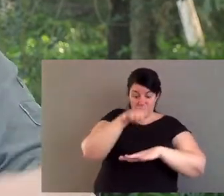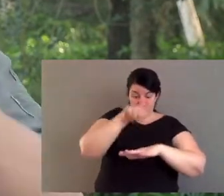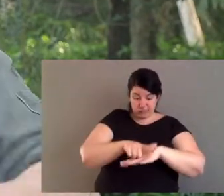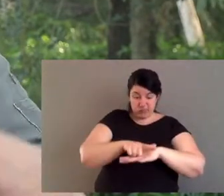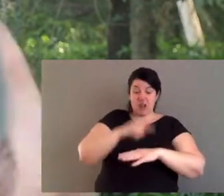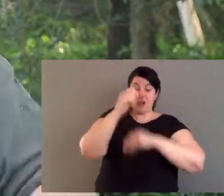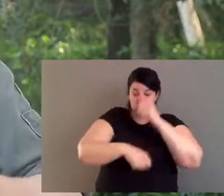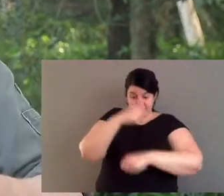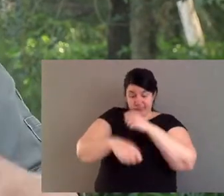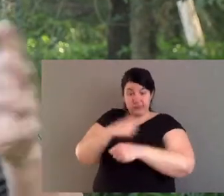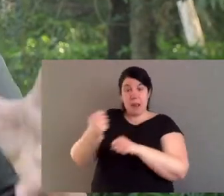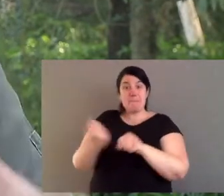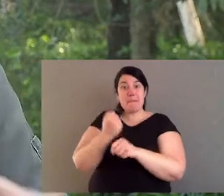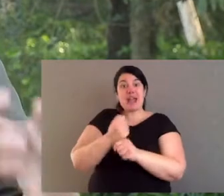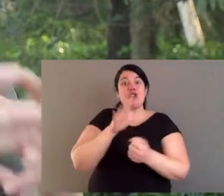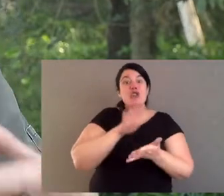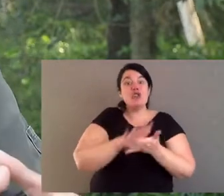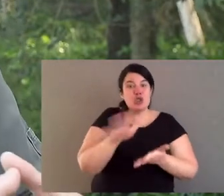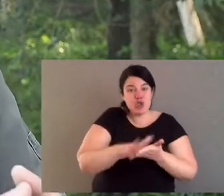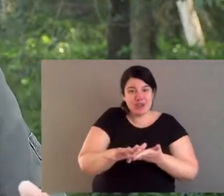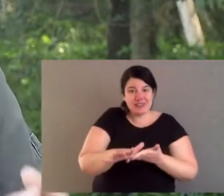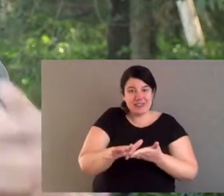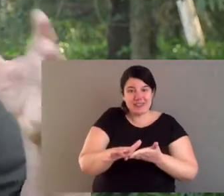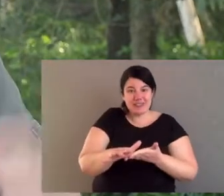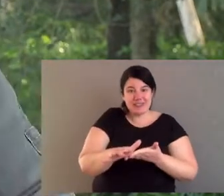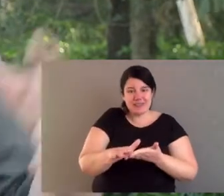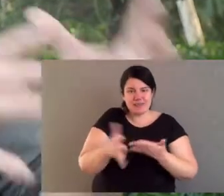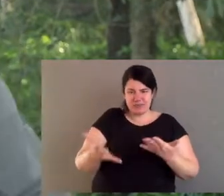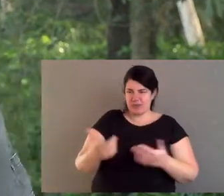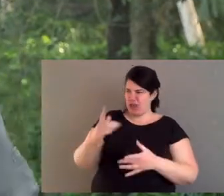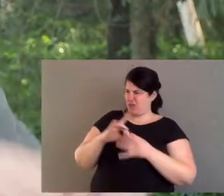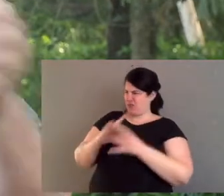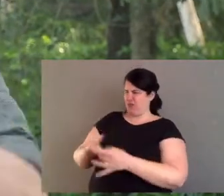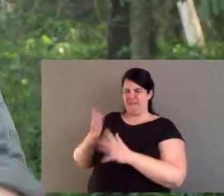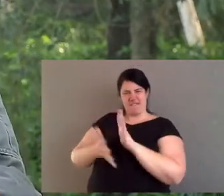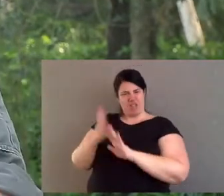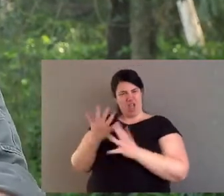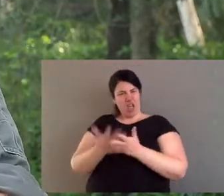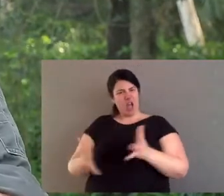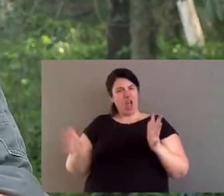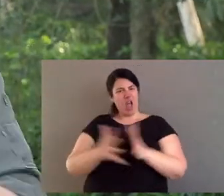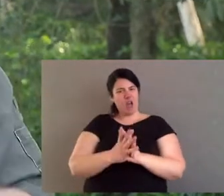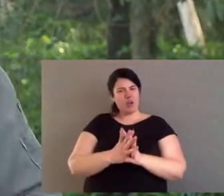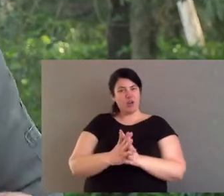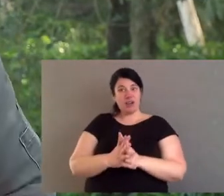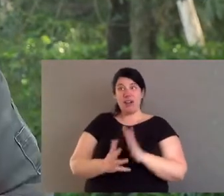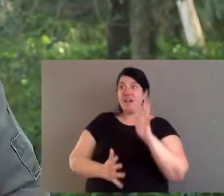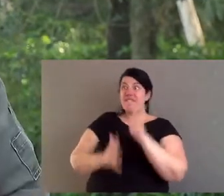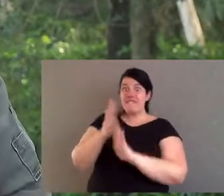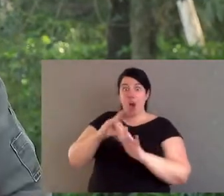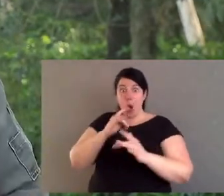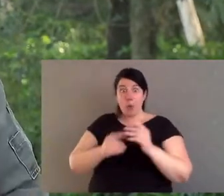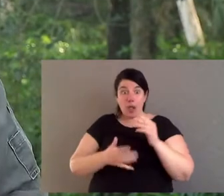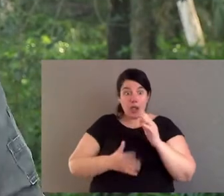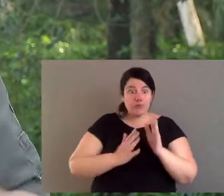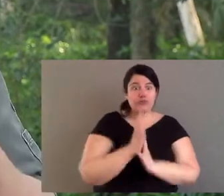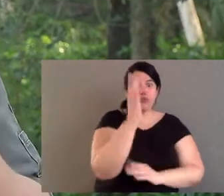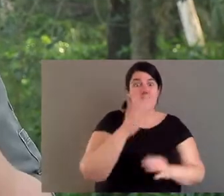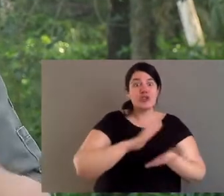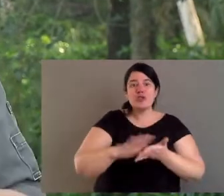turning the leaf litter over. They're helping the decomposition. They're turning leaves to dirt. What's that got to do with fire?